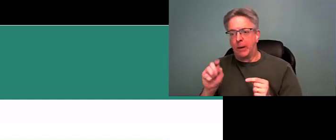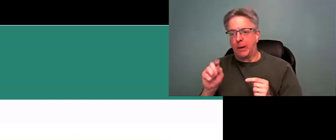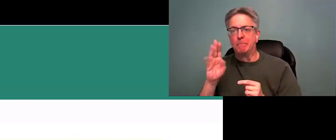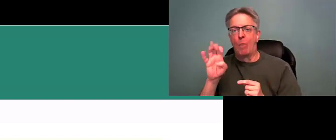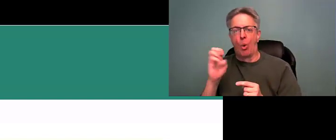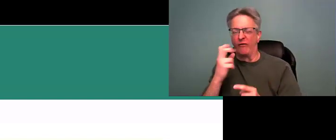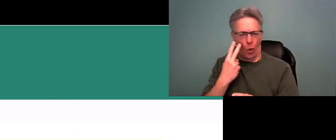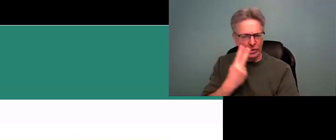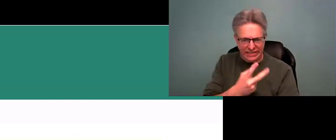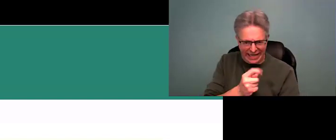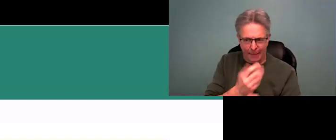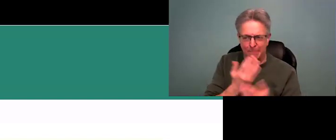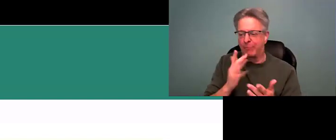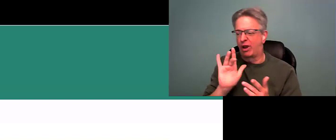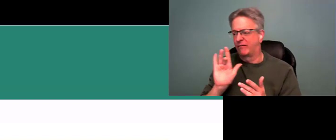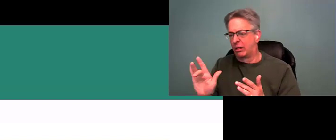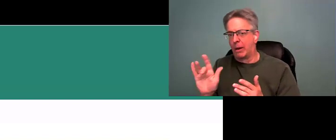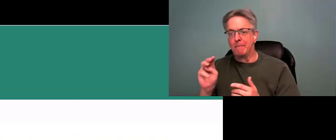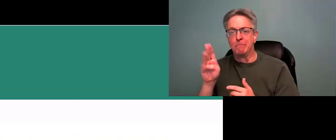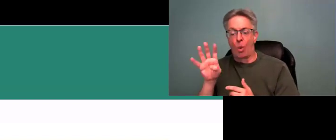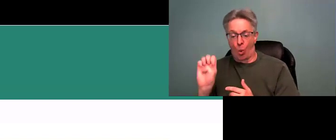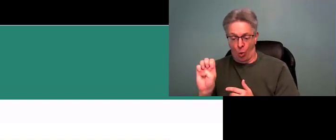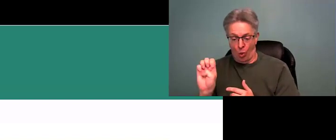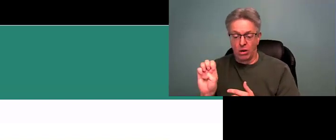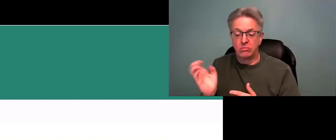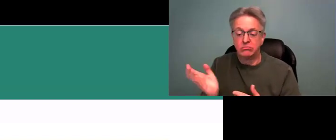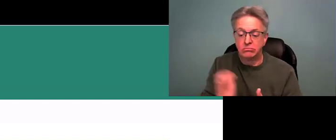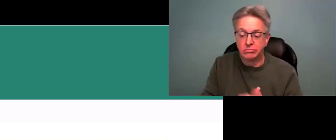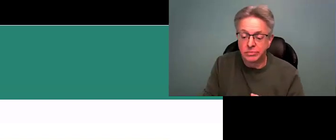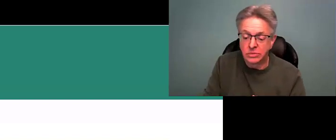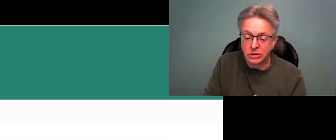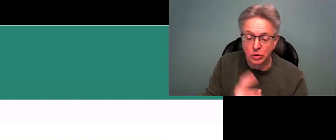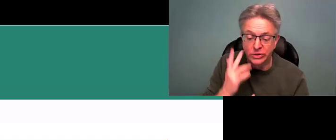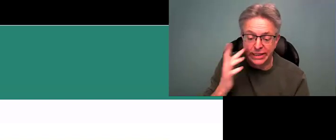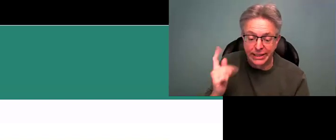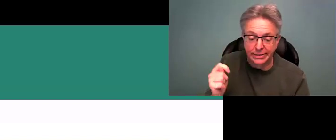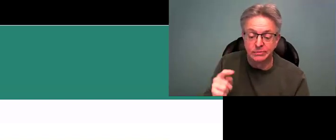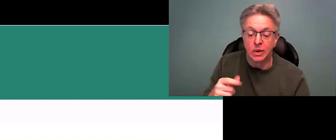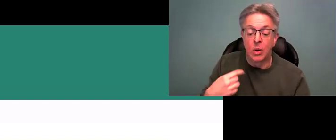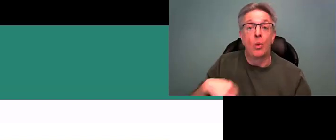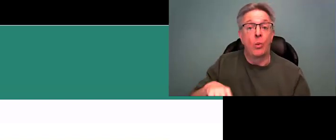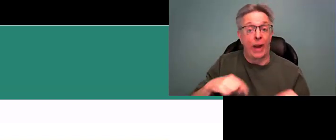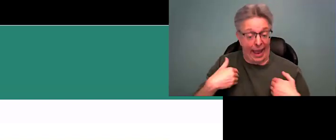You might need to click on More if you don't see it right away. Click on More and it should come up.